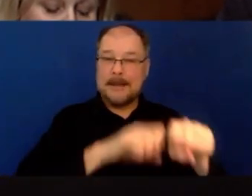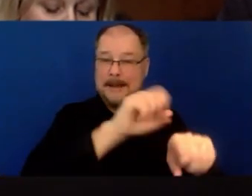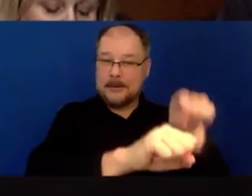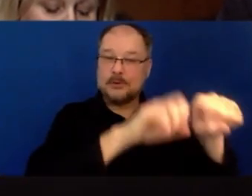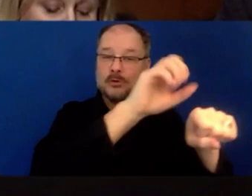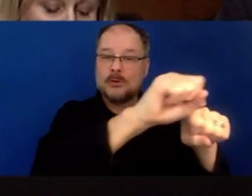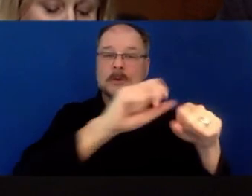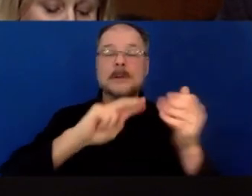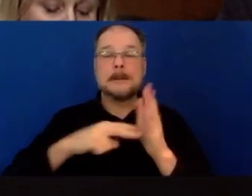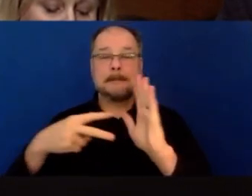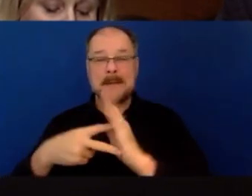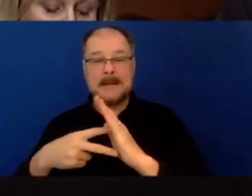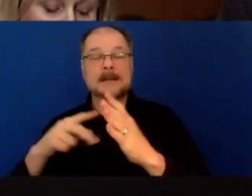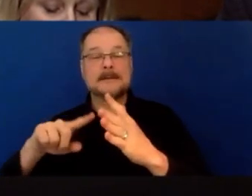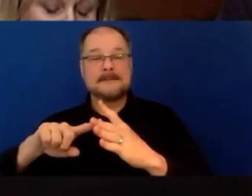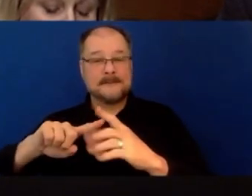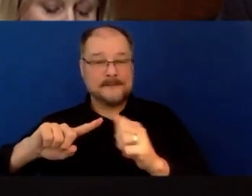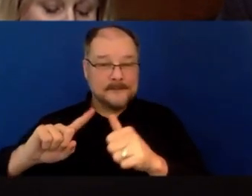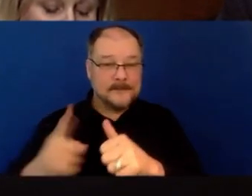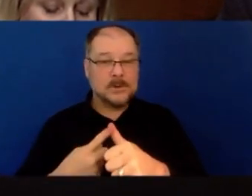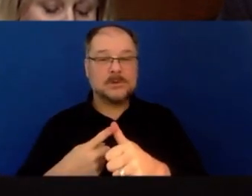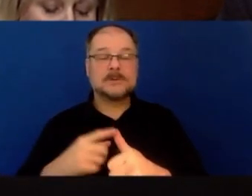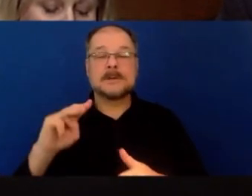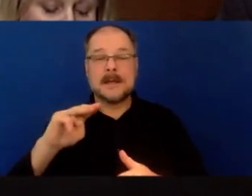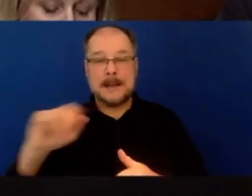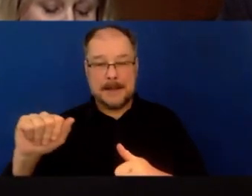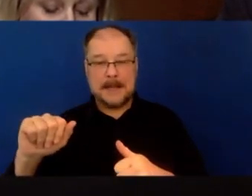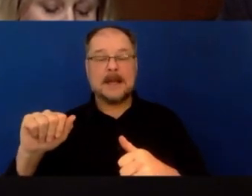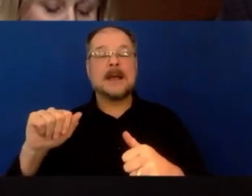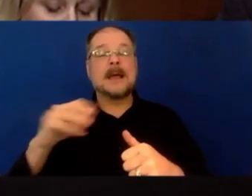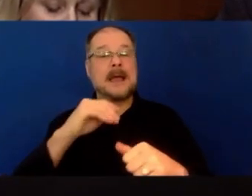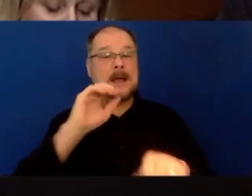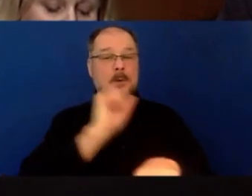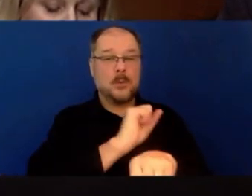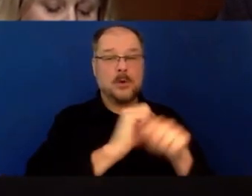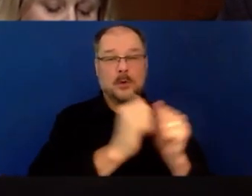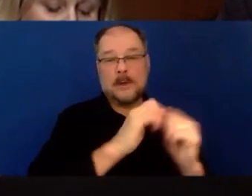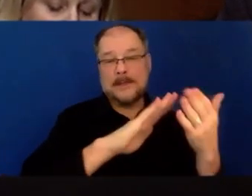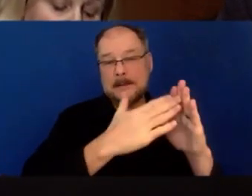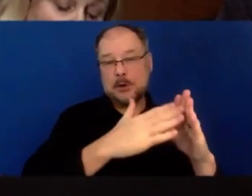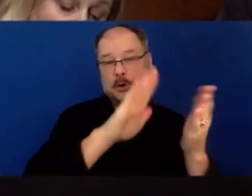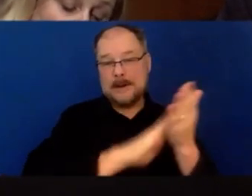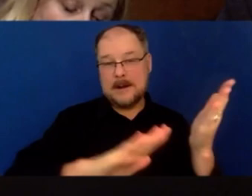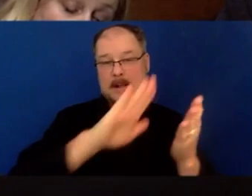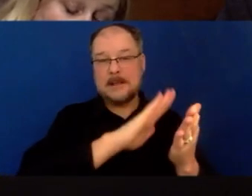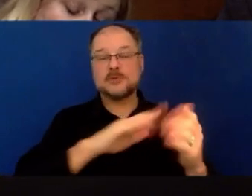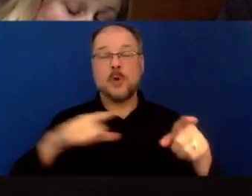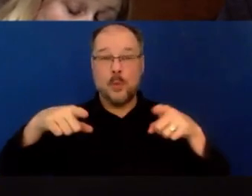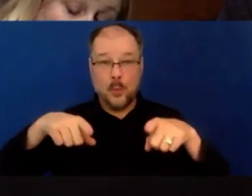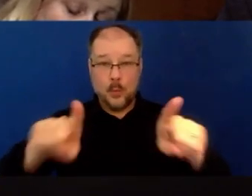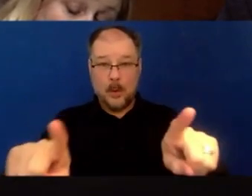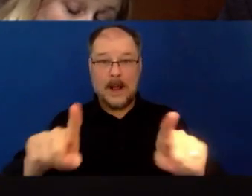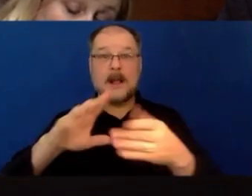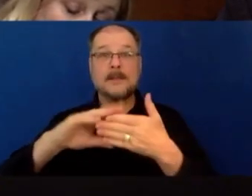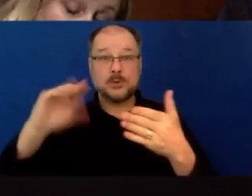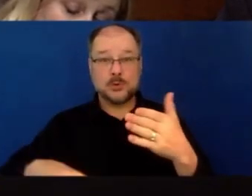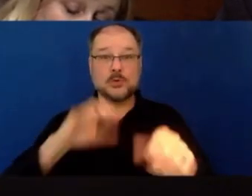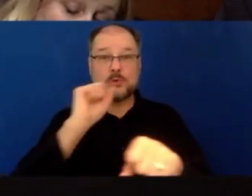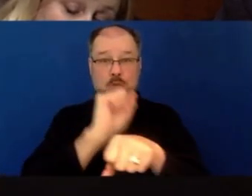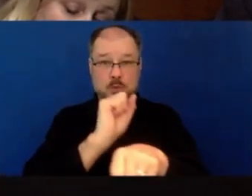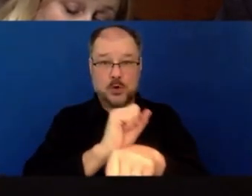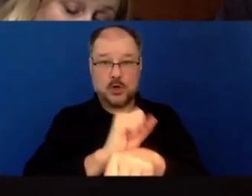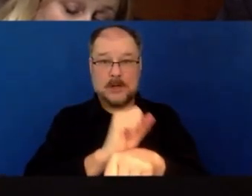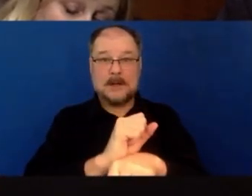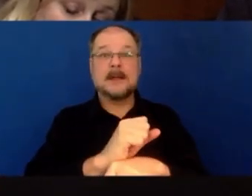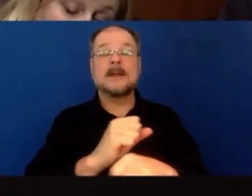MA's and then working with our community colleges to be able to, as they work, support them, give them free tuition to be able then to